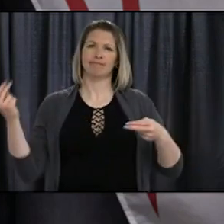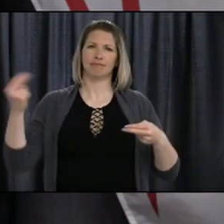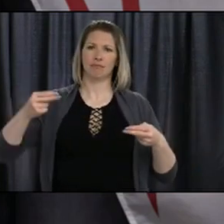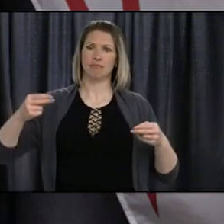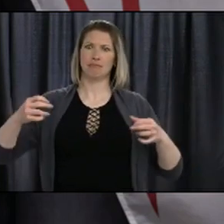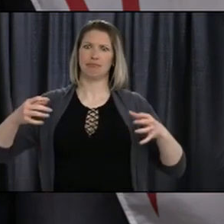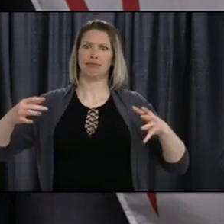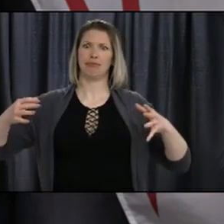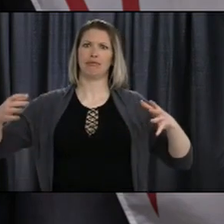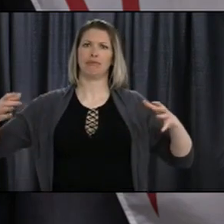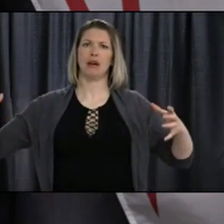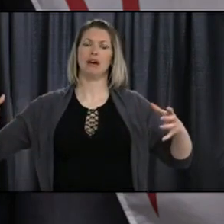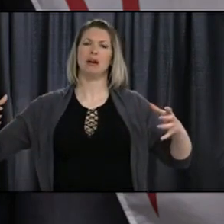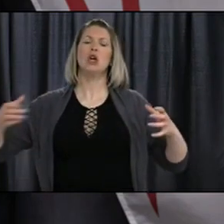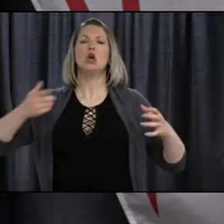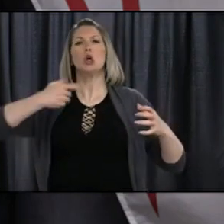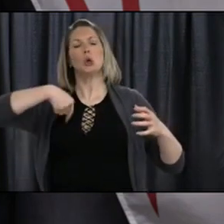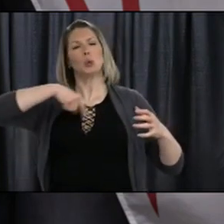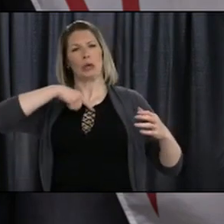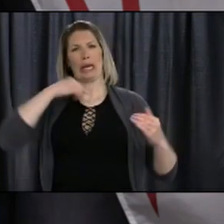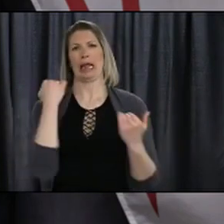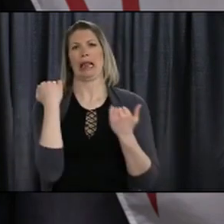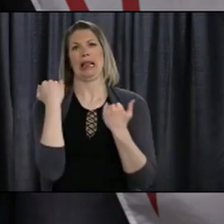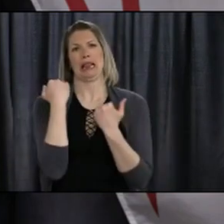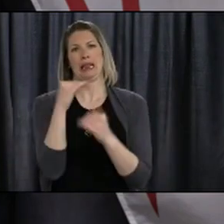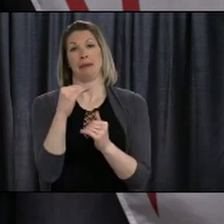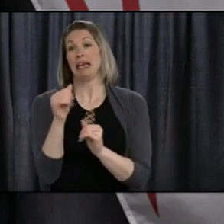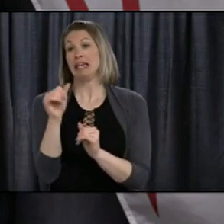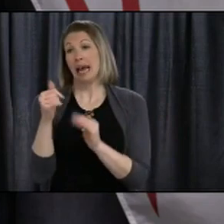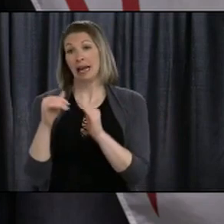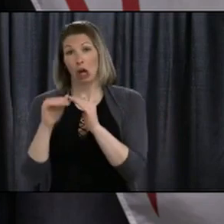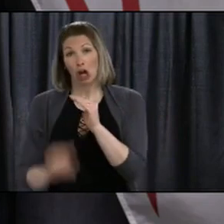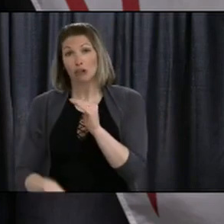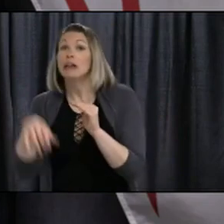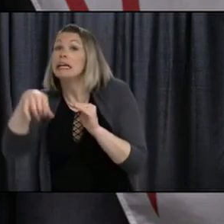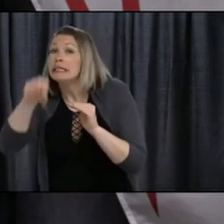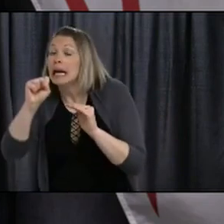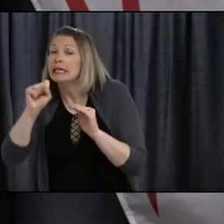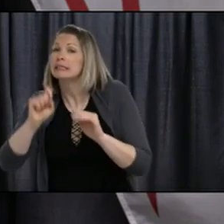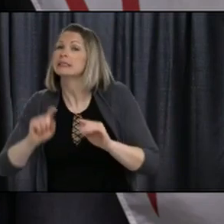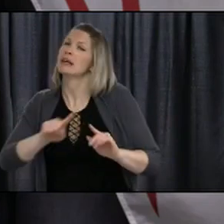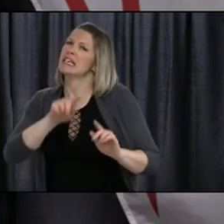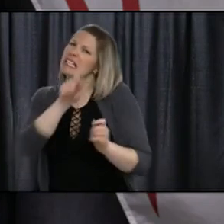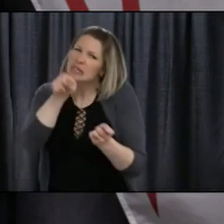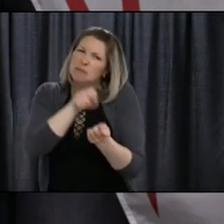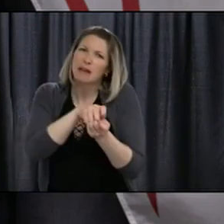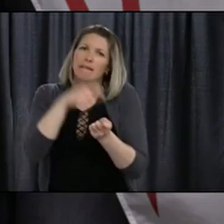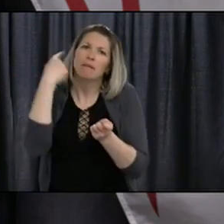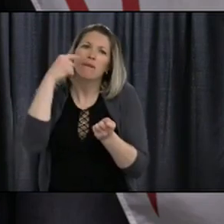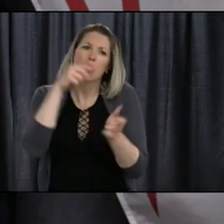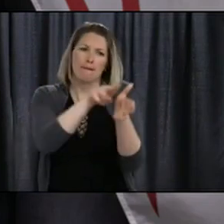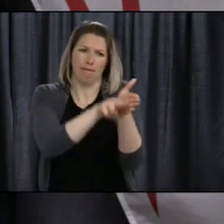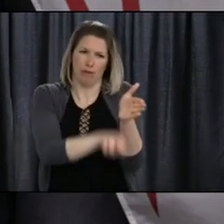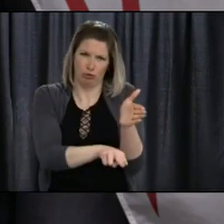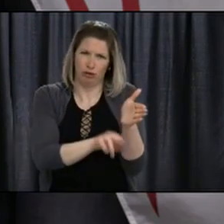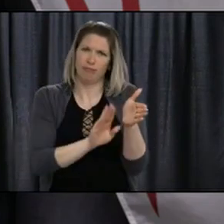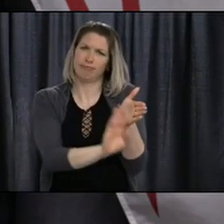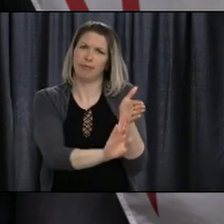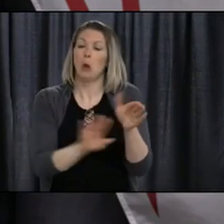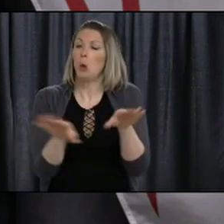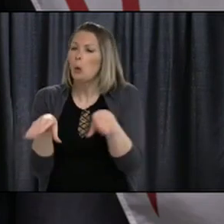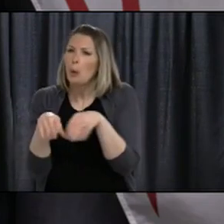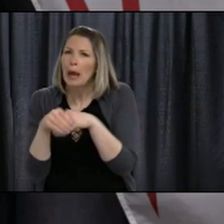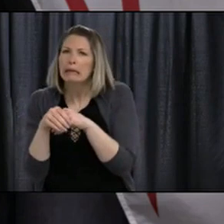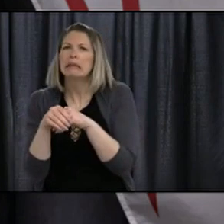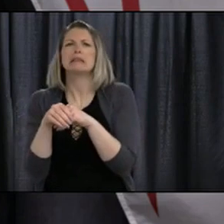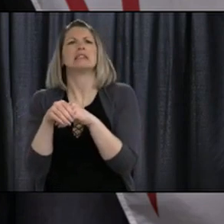like funerals, perhaps weddings, things like that, where people would be in a building where physical distance could be maintained,